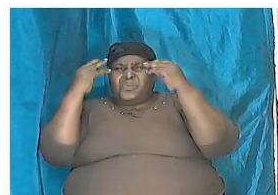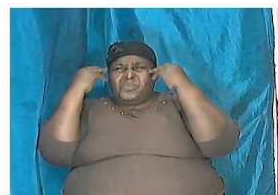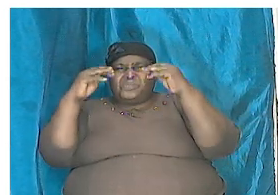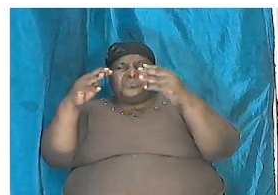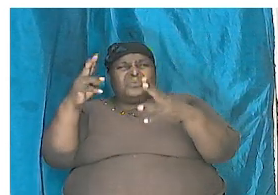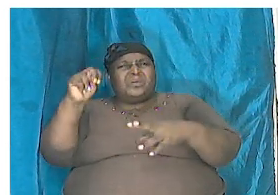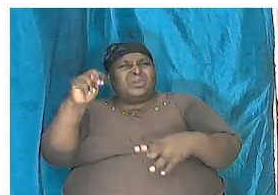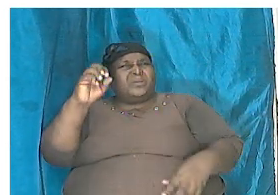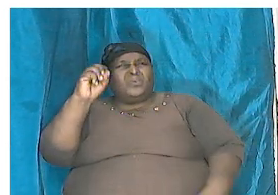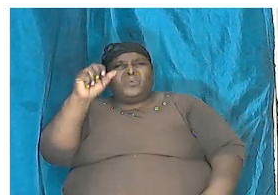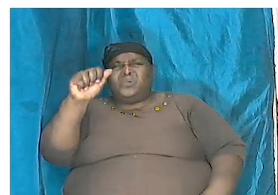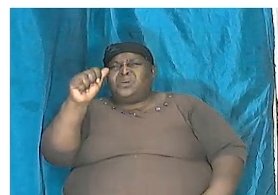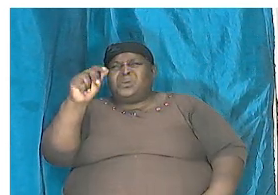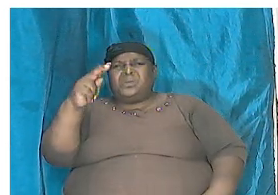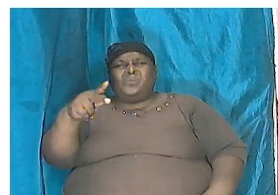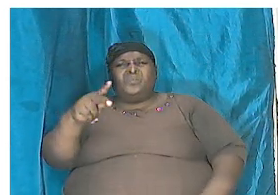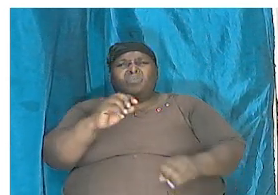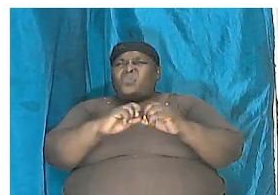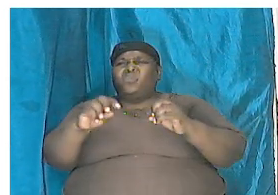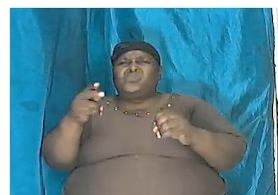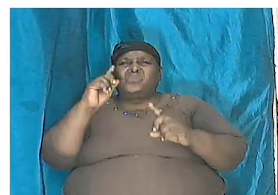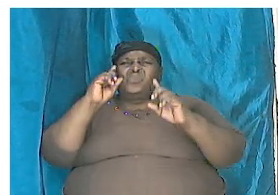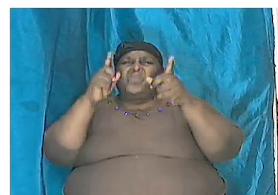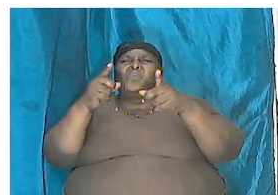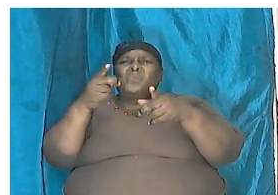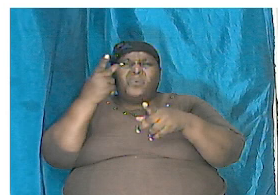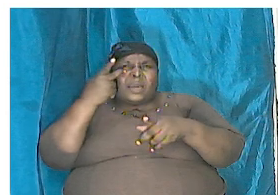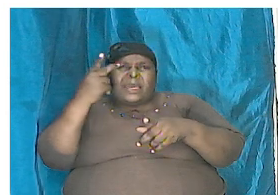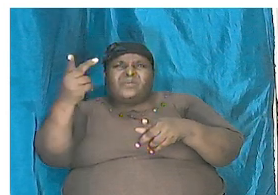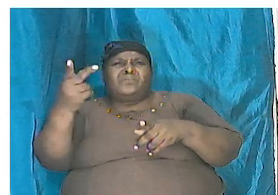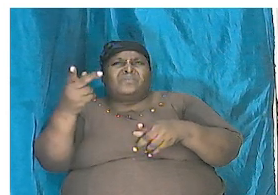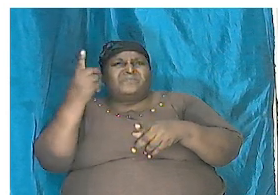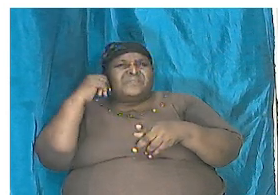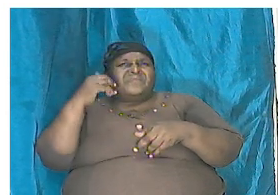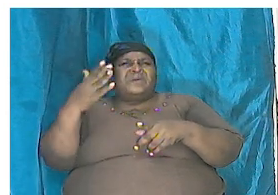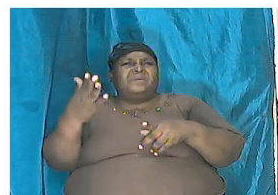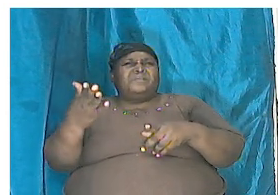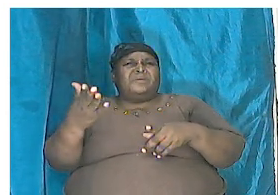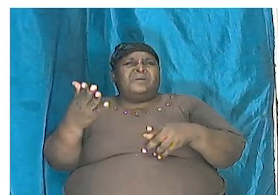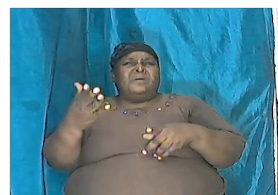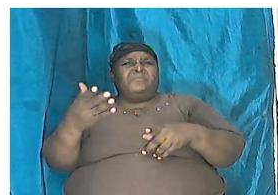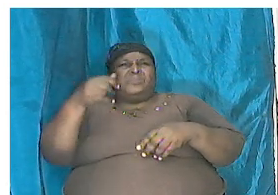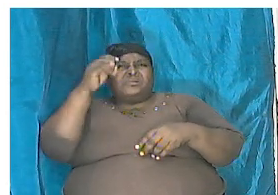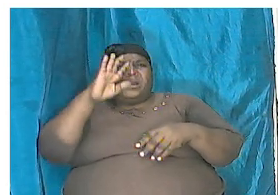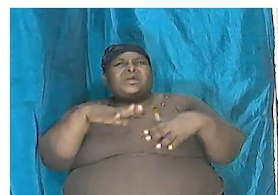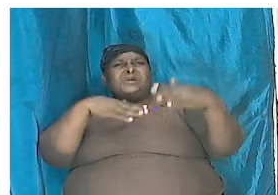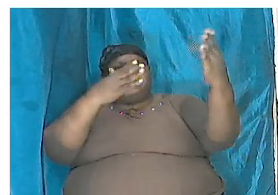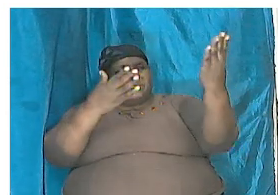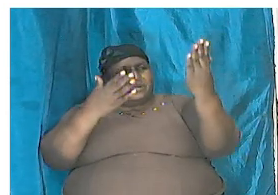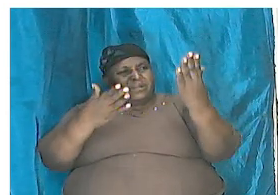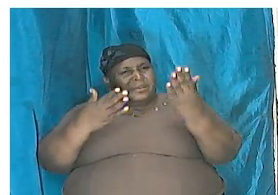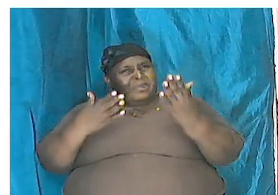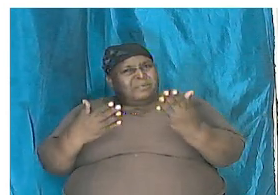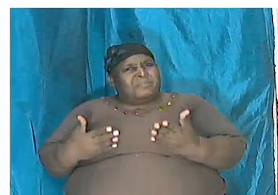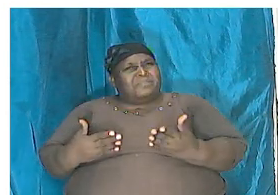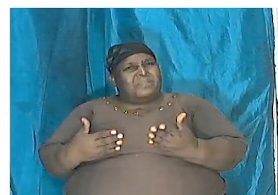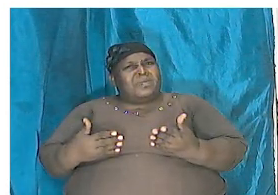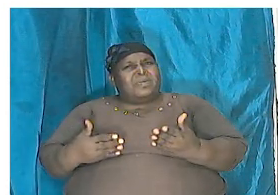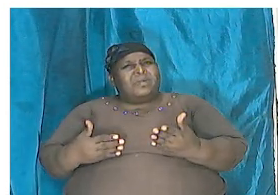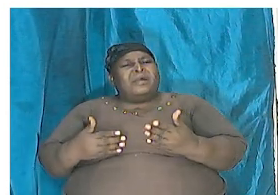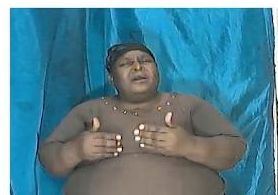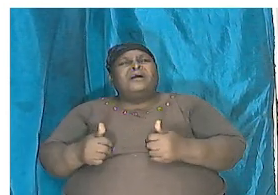Noah couldn't go and look for them sorry he wouldn't know so clearly they followed instinct